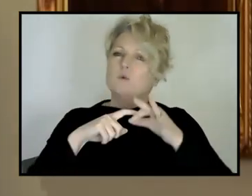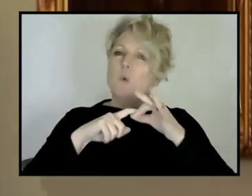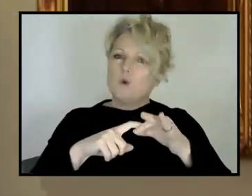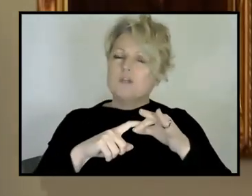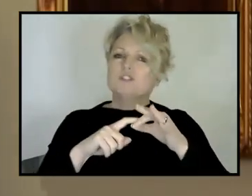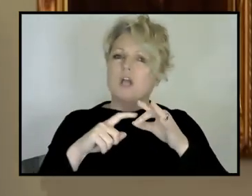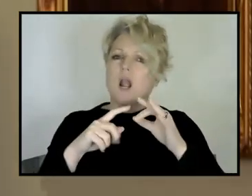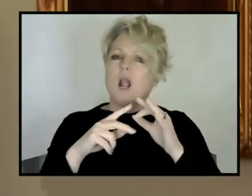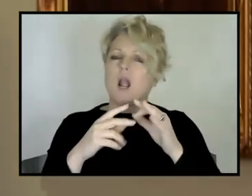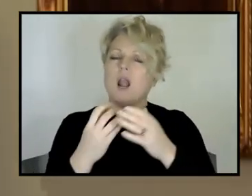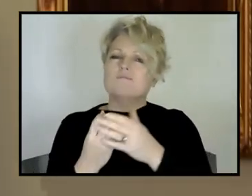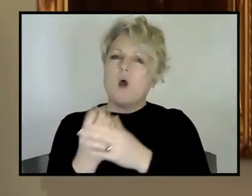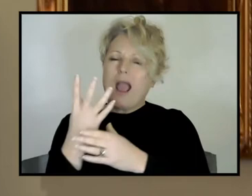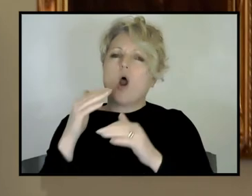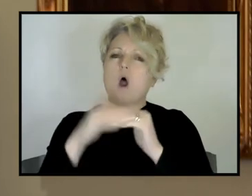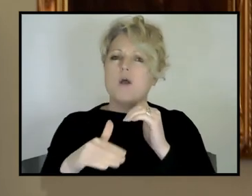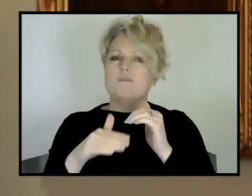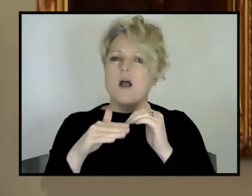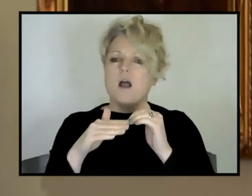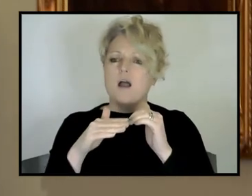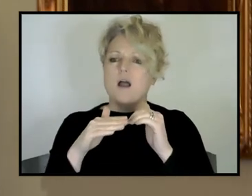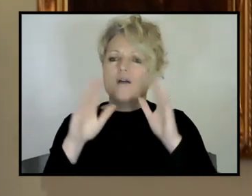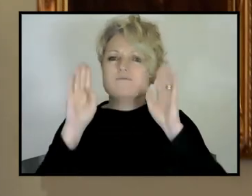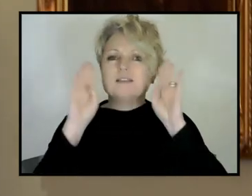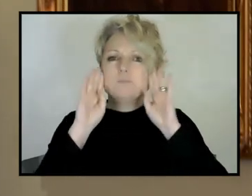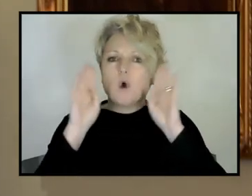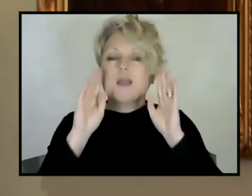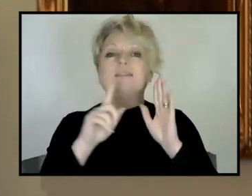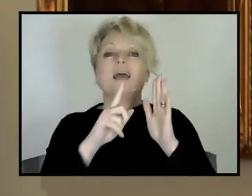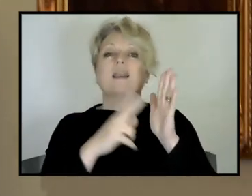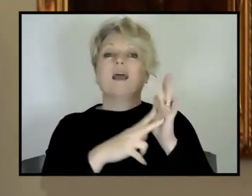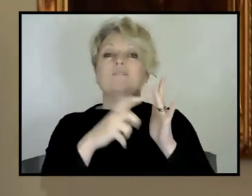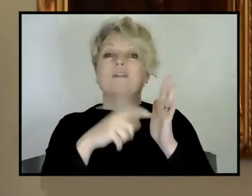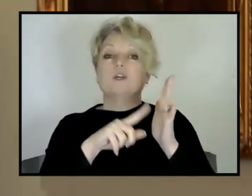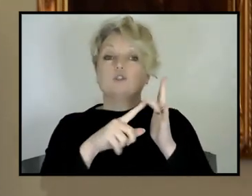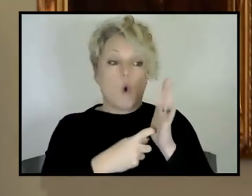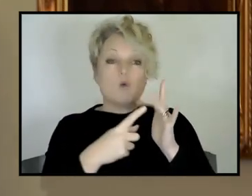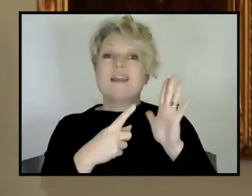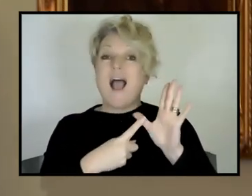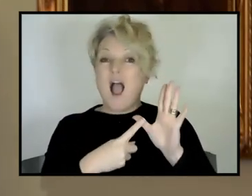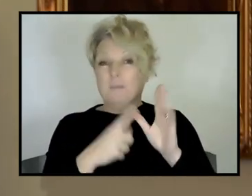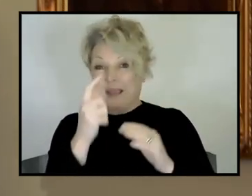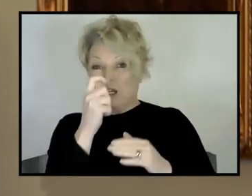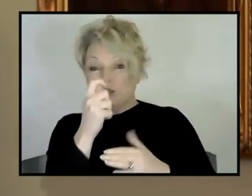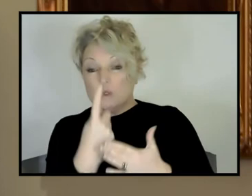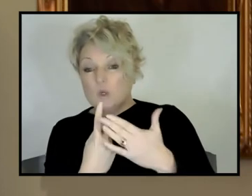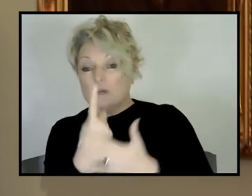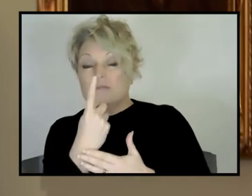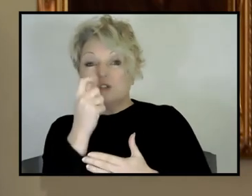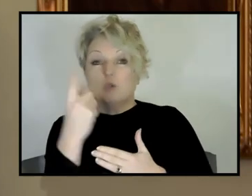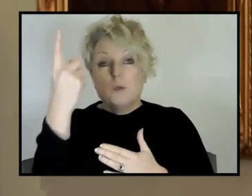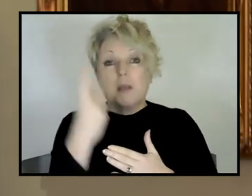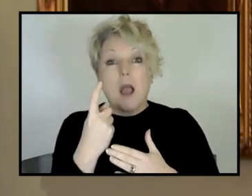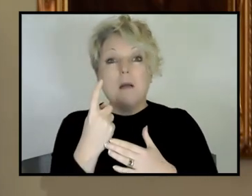That was the suggestion from Barry that, uh, Victoria could be overdue for, for a volcanic eruption.